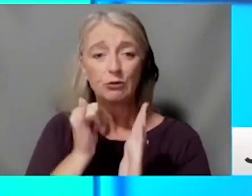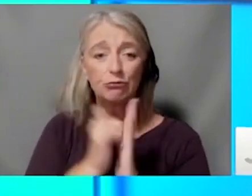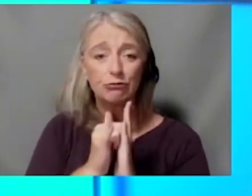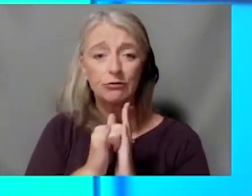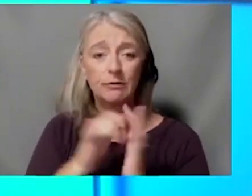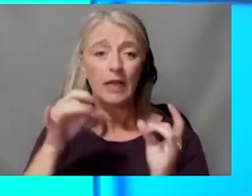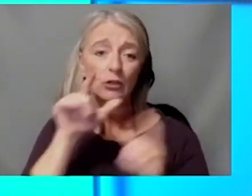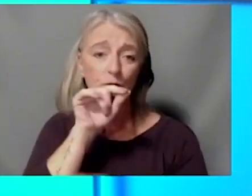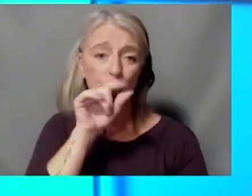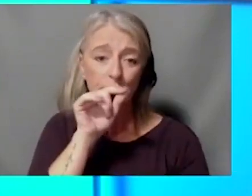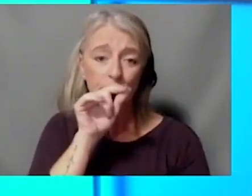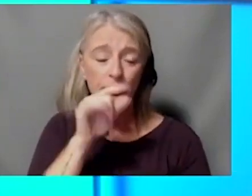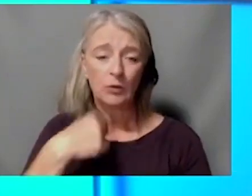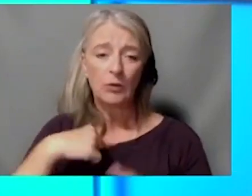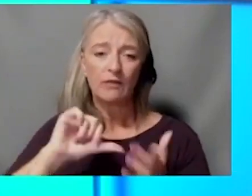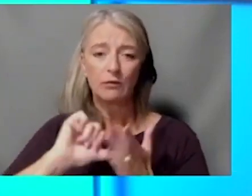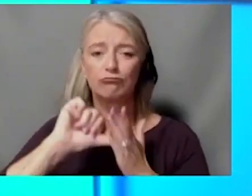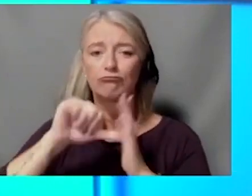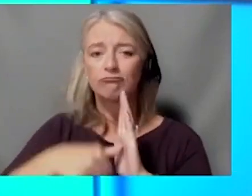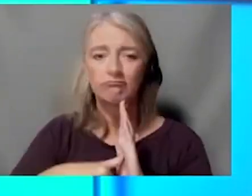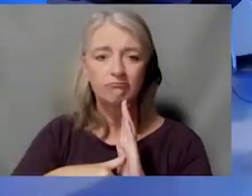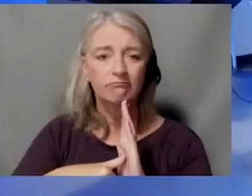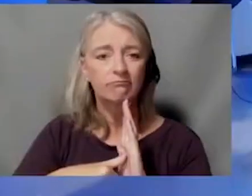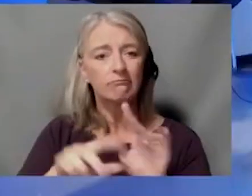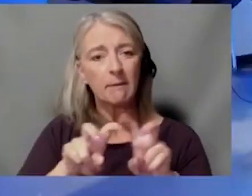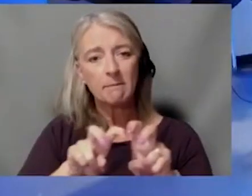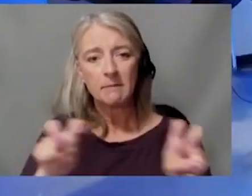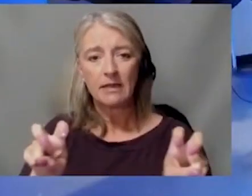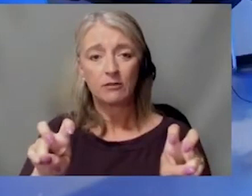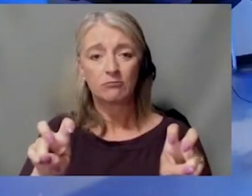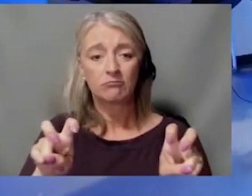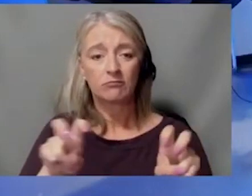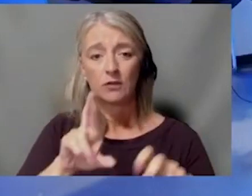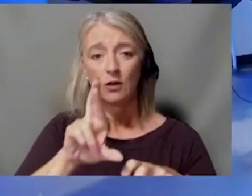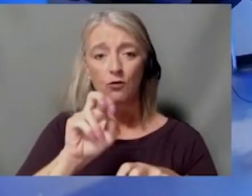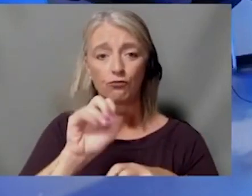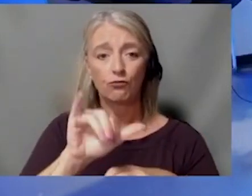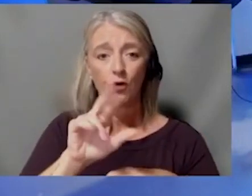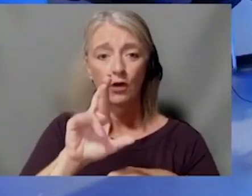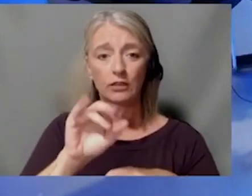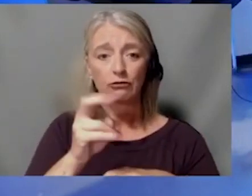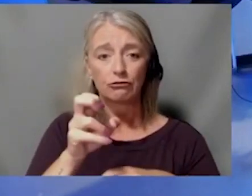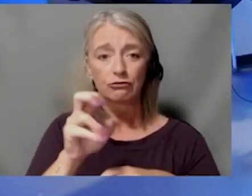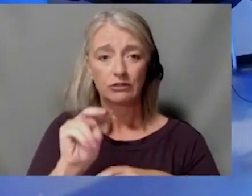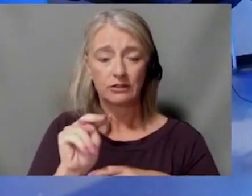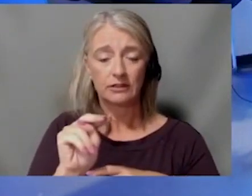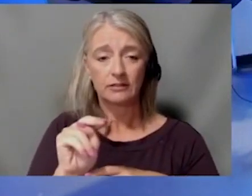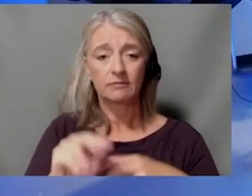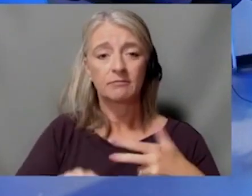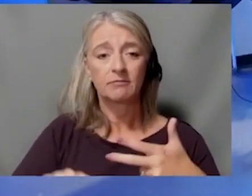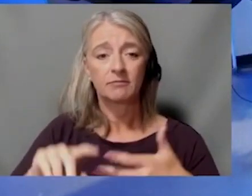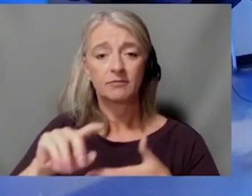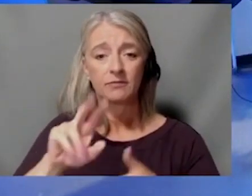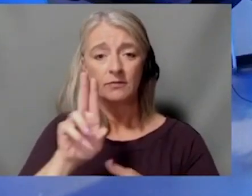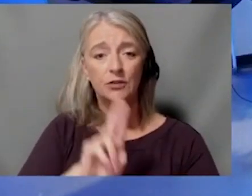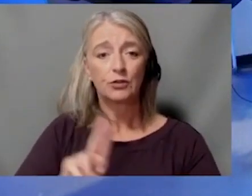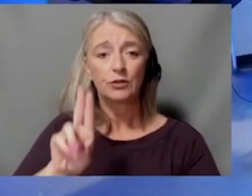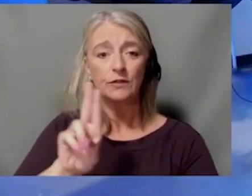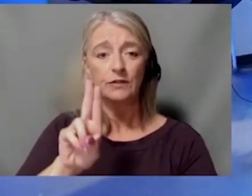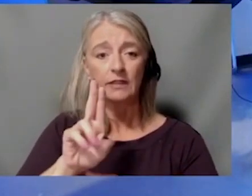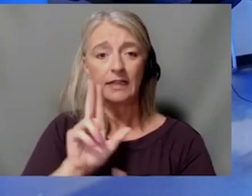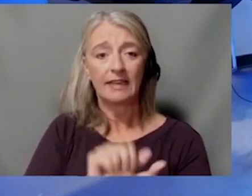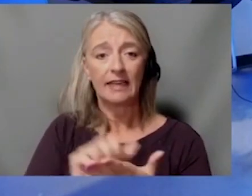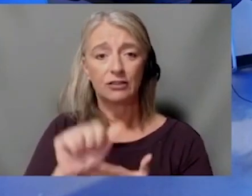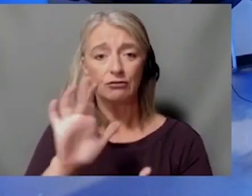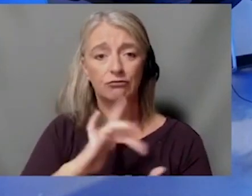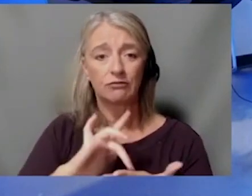panel joining us this morning. Dr. Roy Jensen, Vice Chancellor and Director of the University of Kansas Cancer Center, Dr. Ronald Chen,